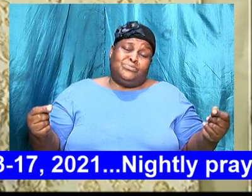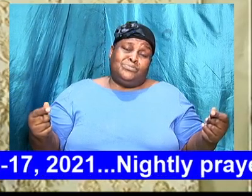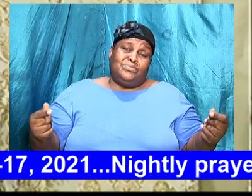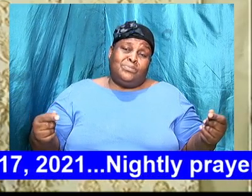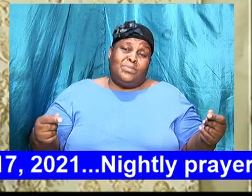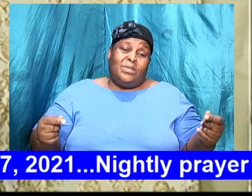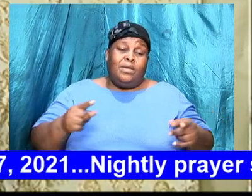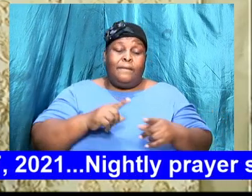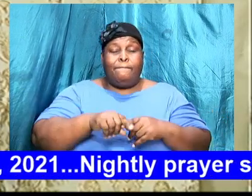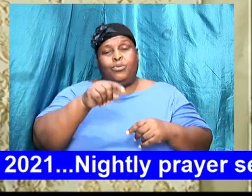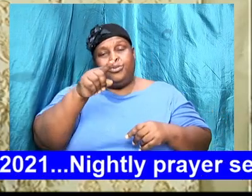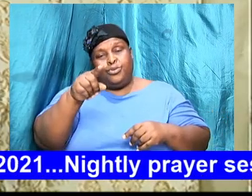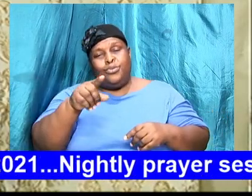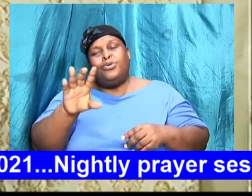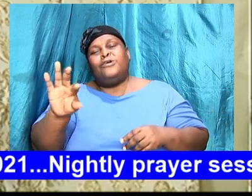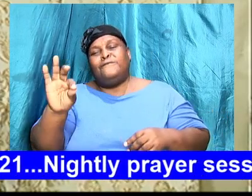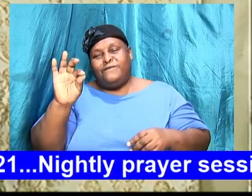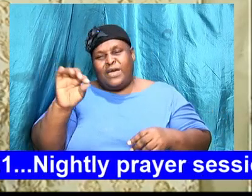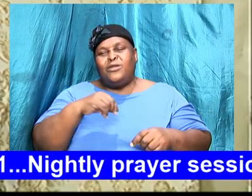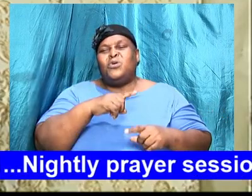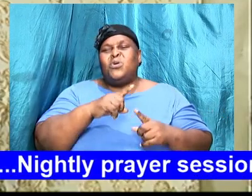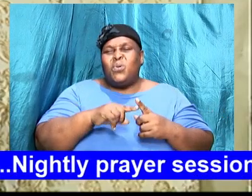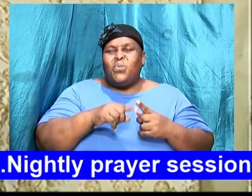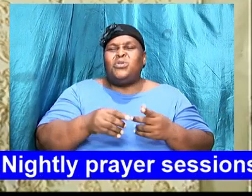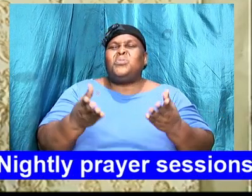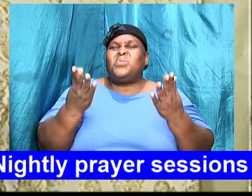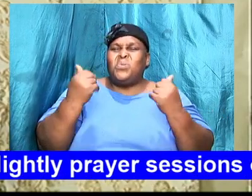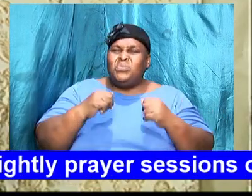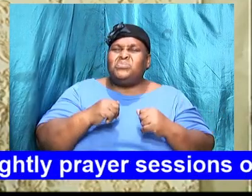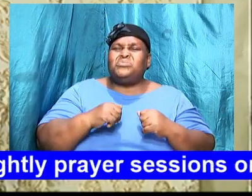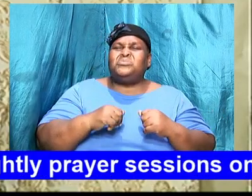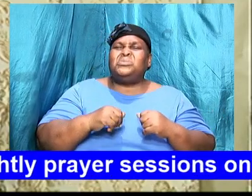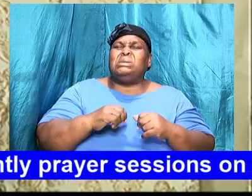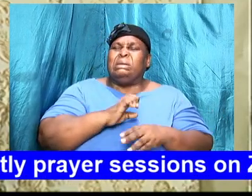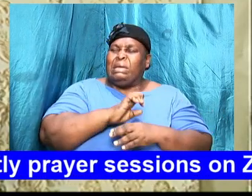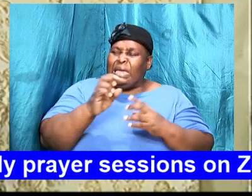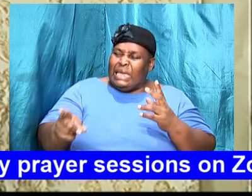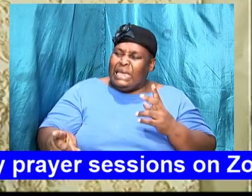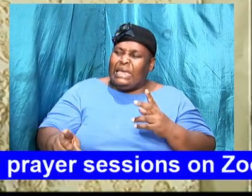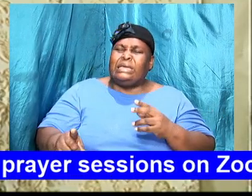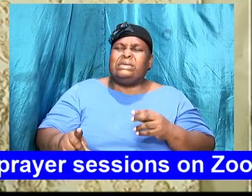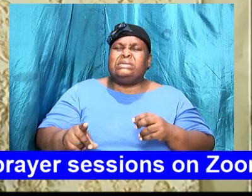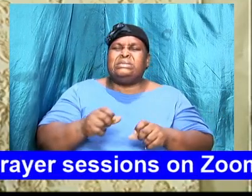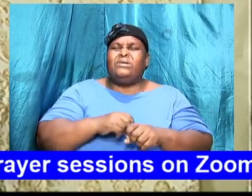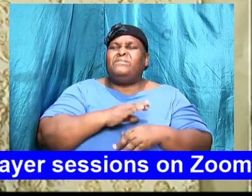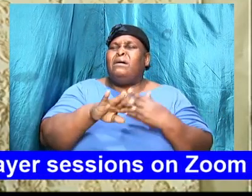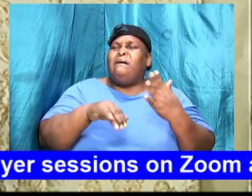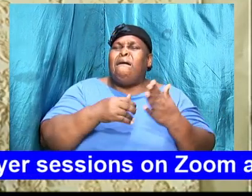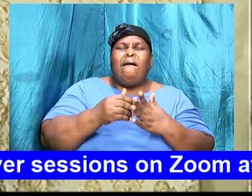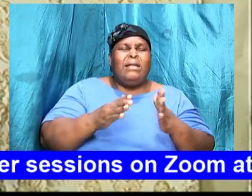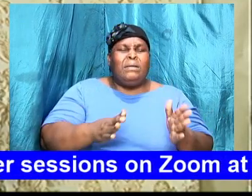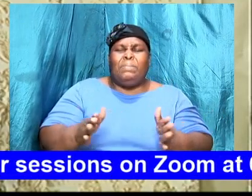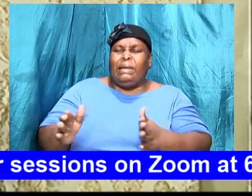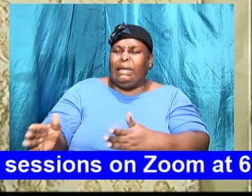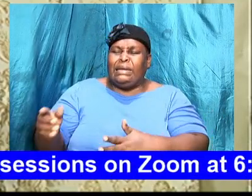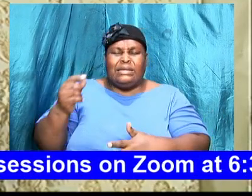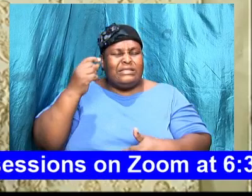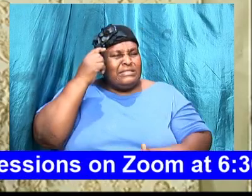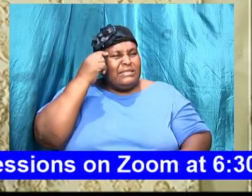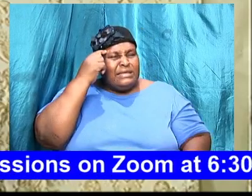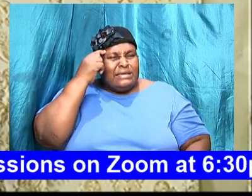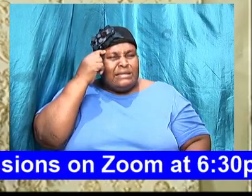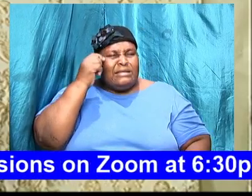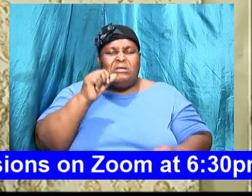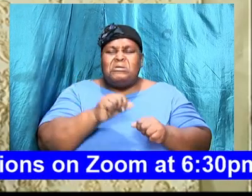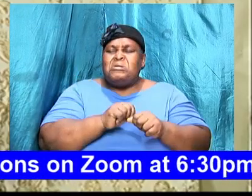But you are going to find out that when you come to the end of yourself, when it comes to the end of all your plan and all your thinking and